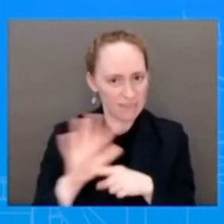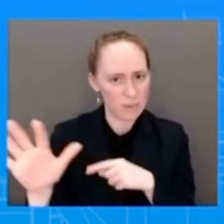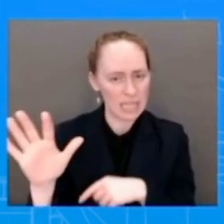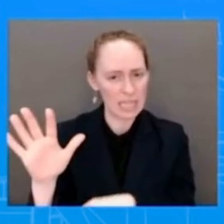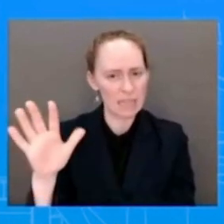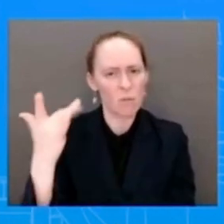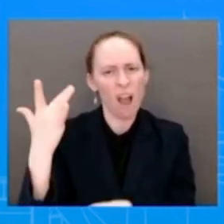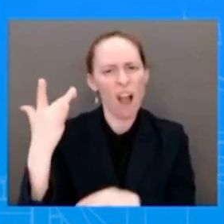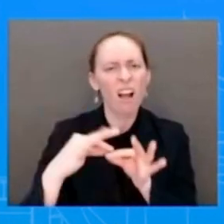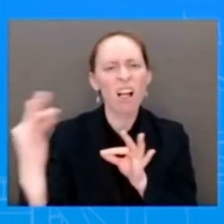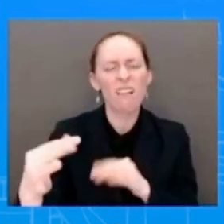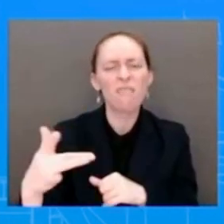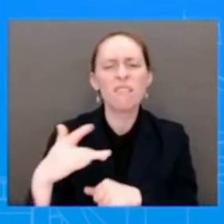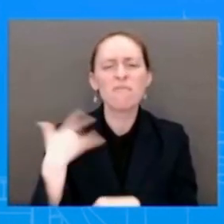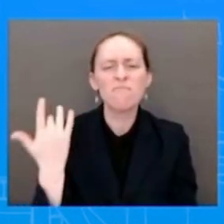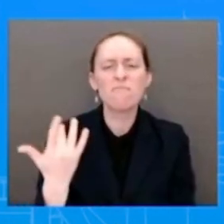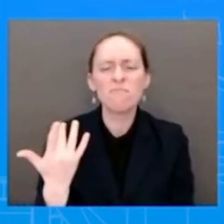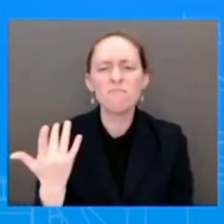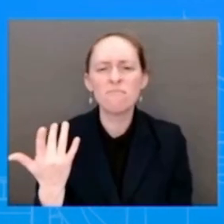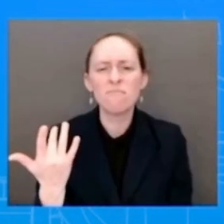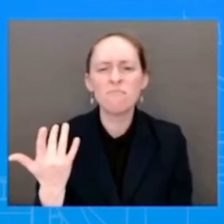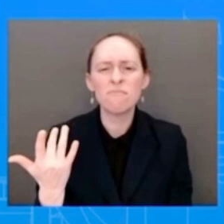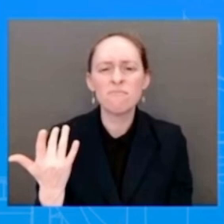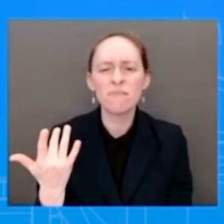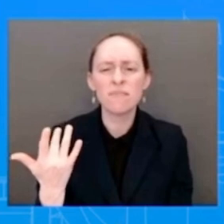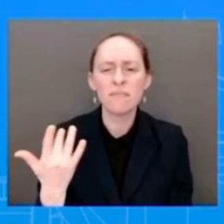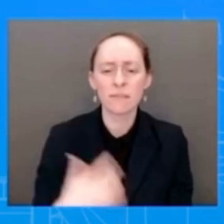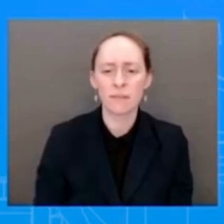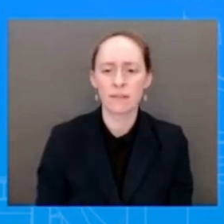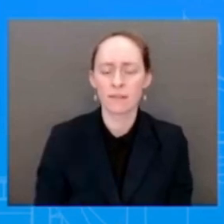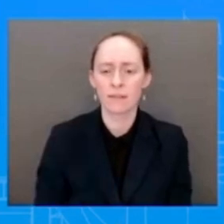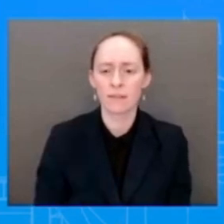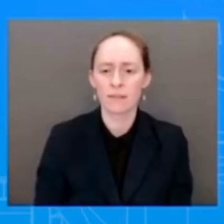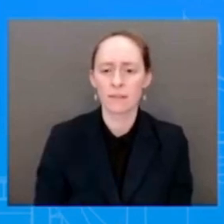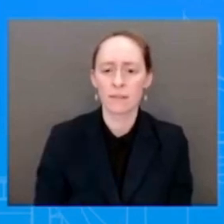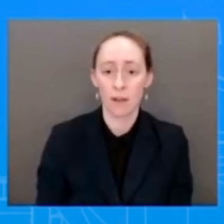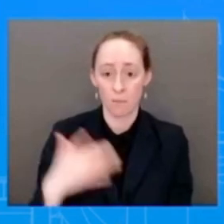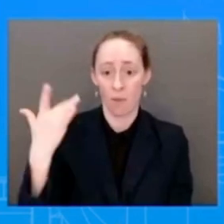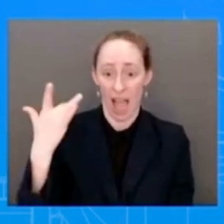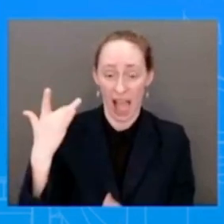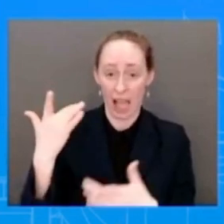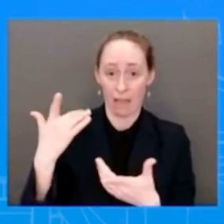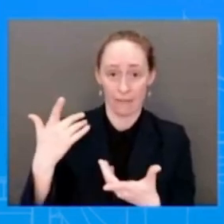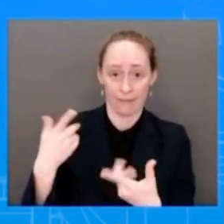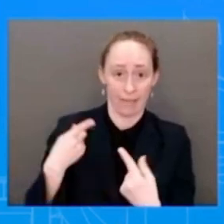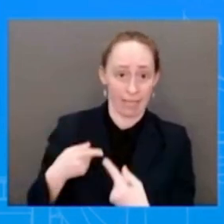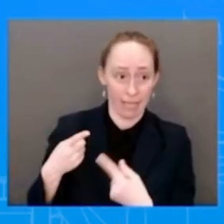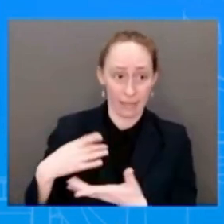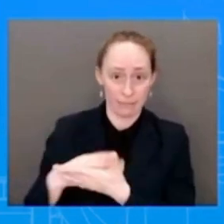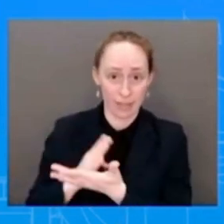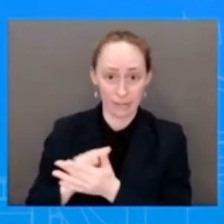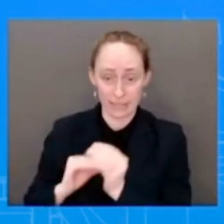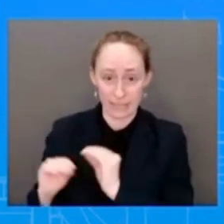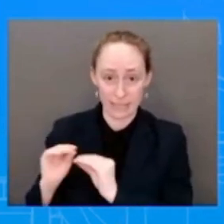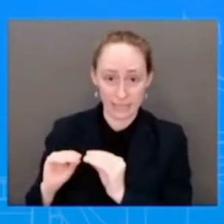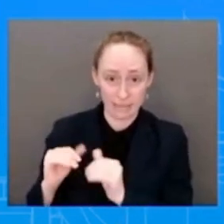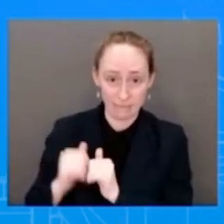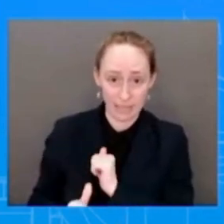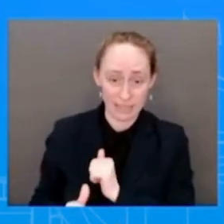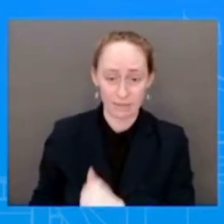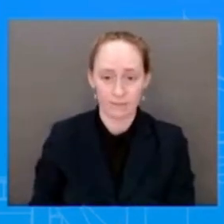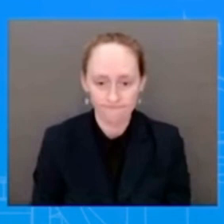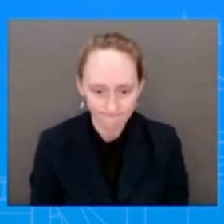omnibus. But is that the reason? Is there another reason? And I basically said the omnibus happened so late in the, as you know, in the last session,